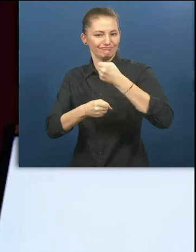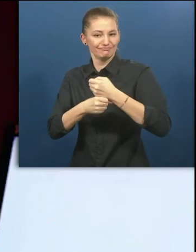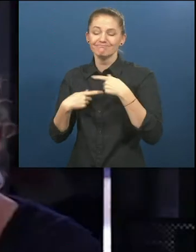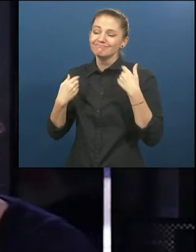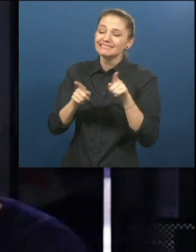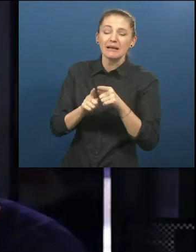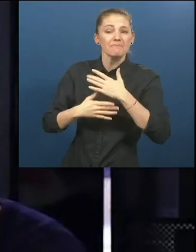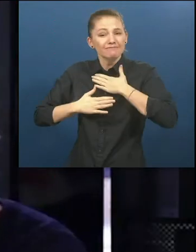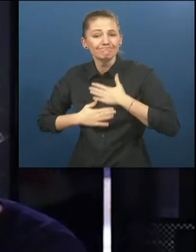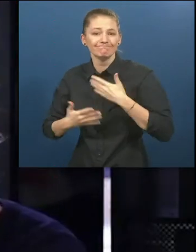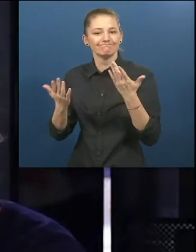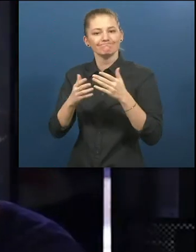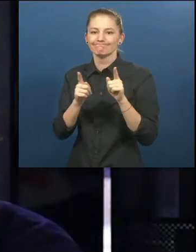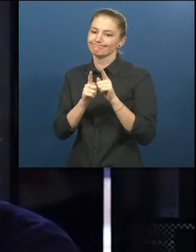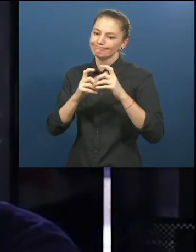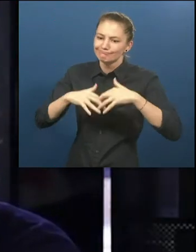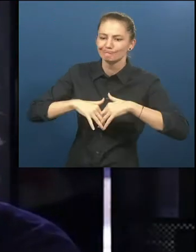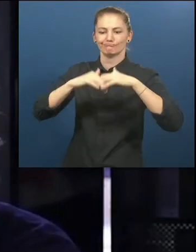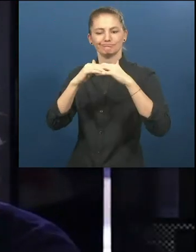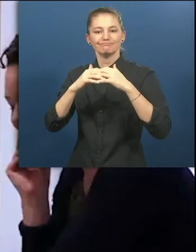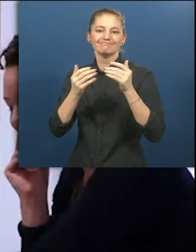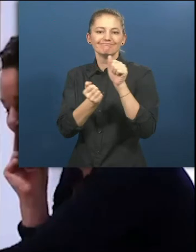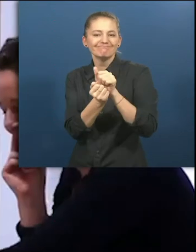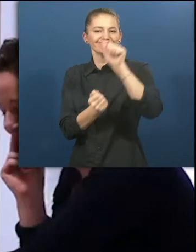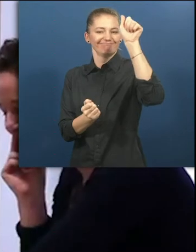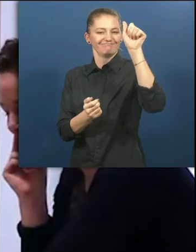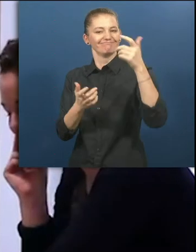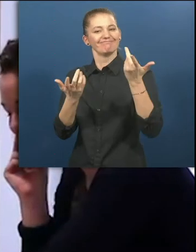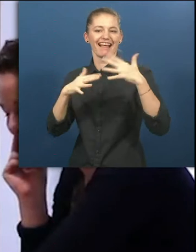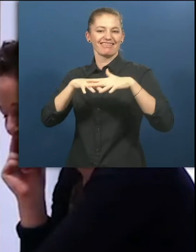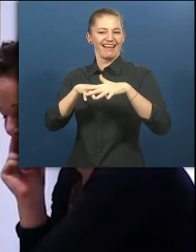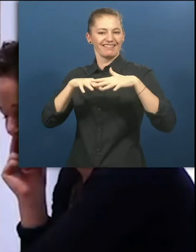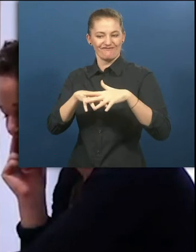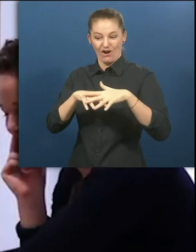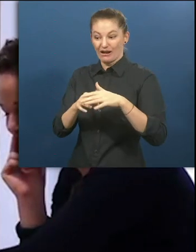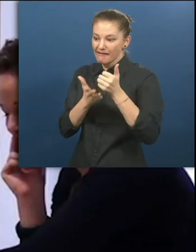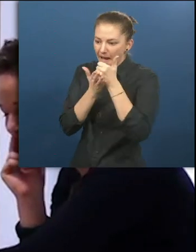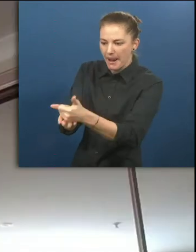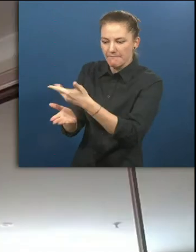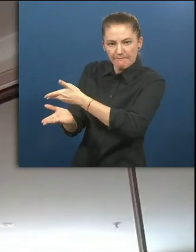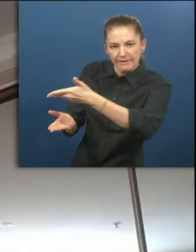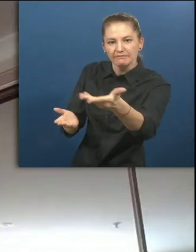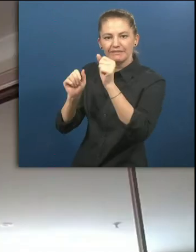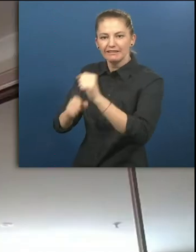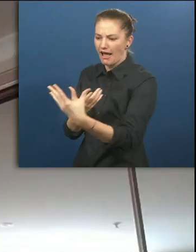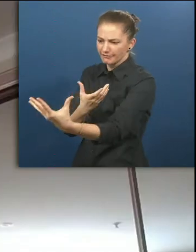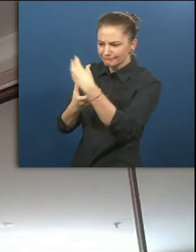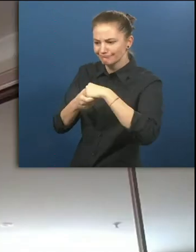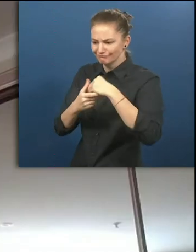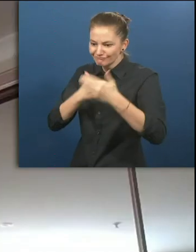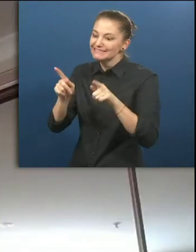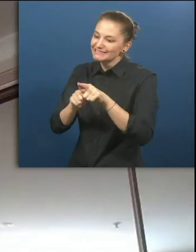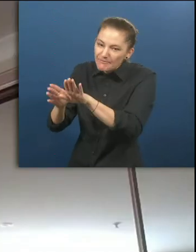a Stepping Into Alumni Network that will support people with disability to have as much career and leadership development